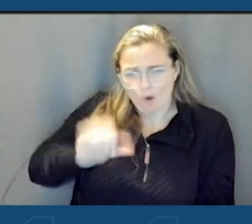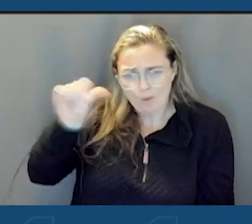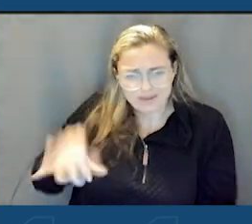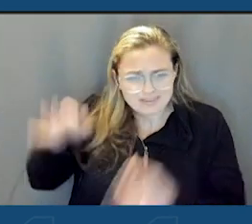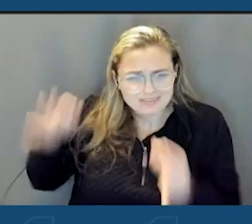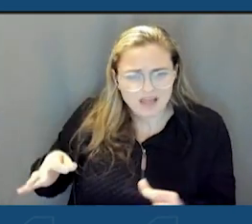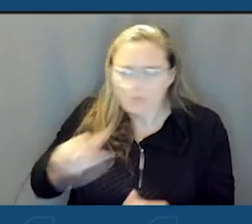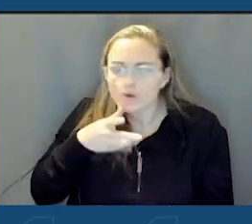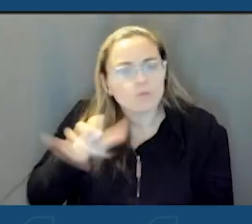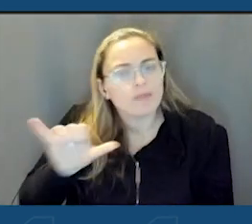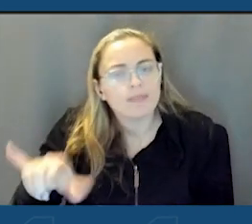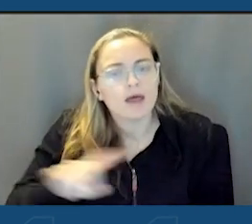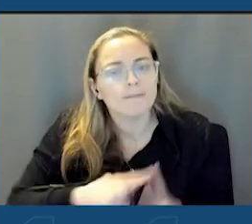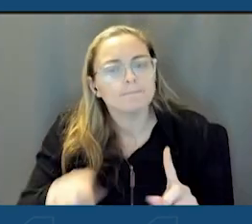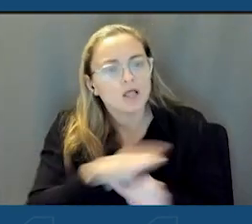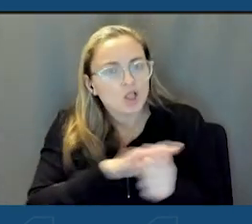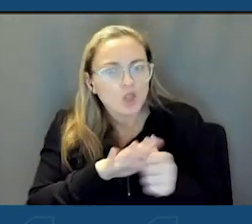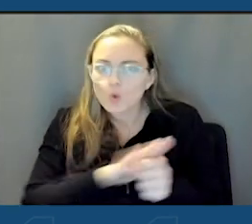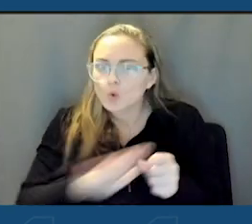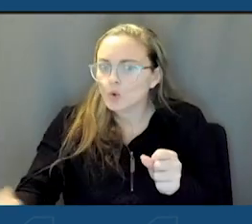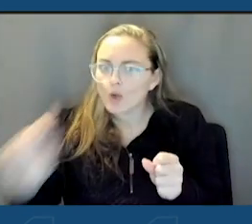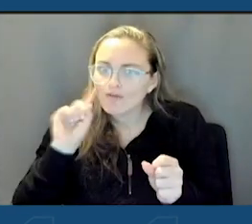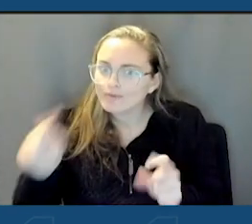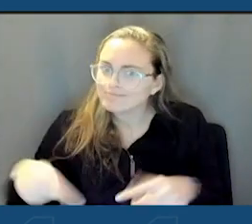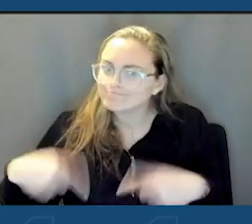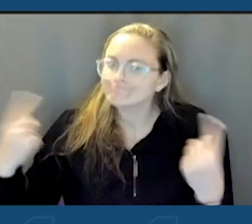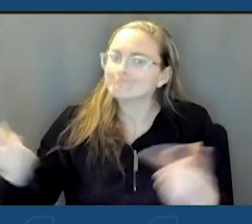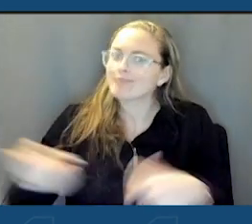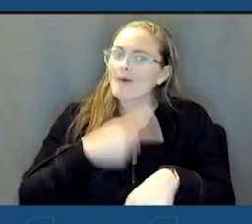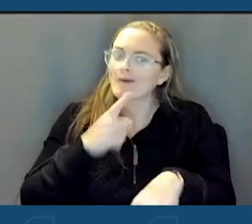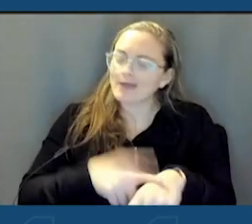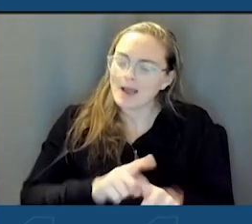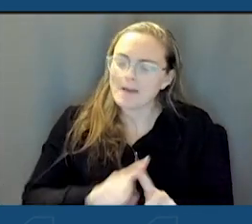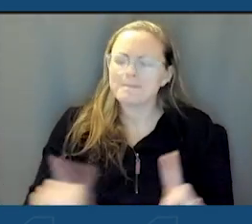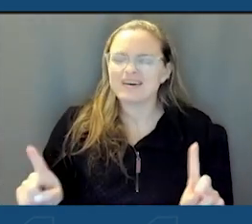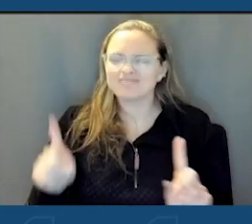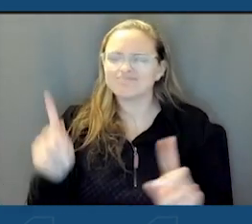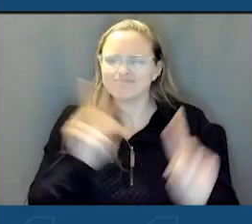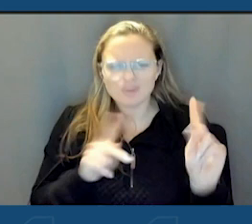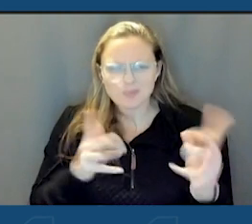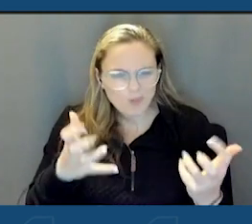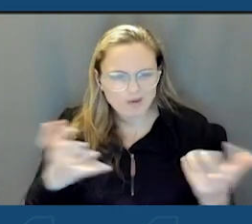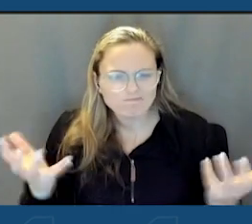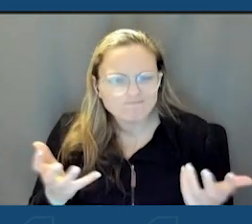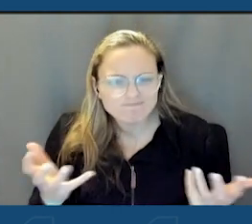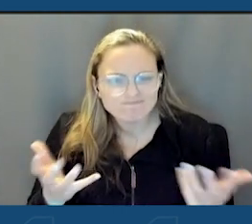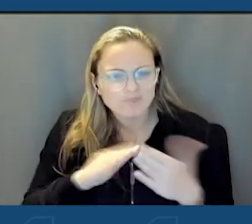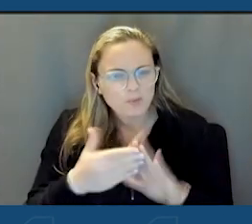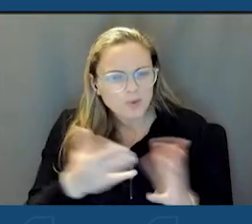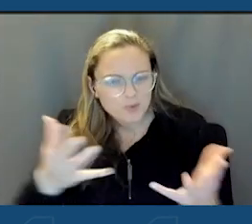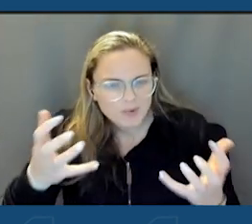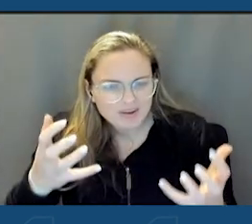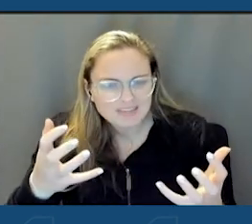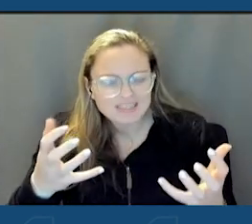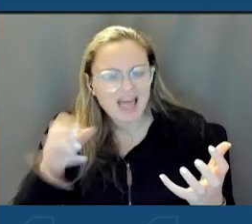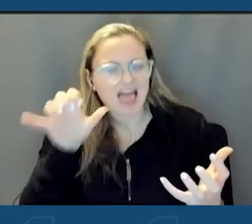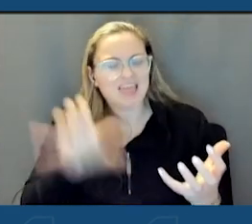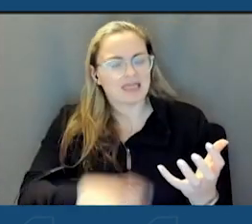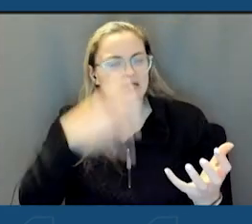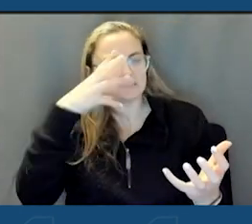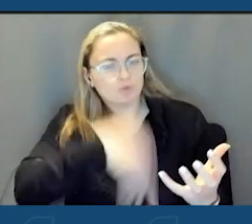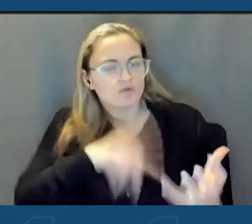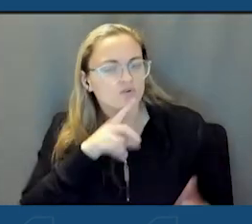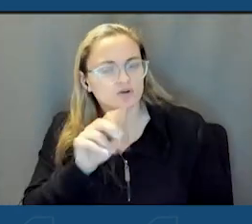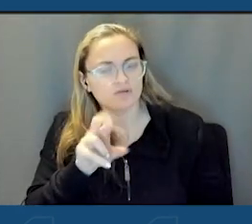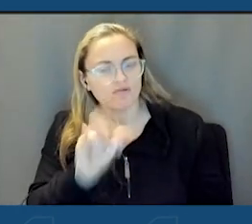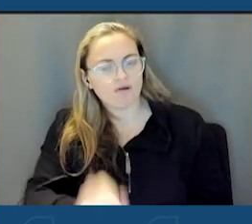it. I was a local government a long time. But what our people want, what our community wants, and that's the beauty of the DRI